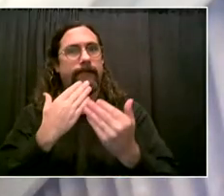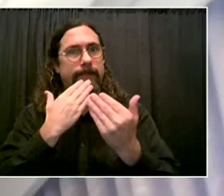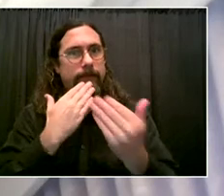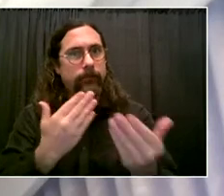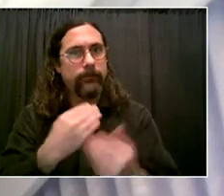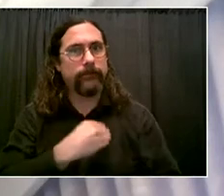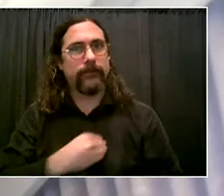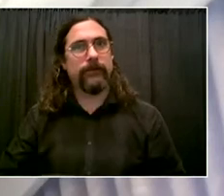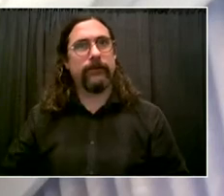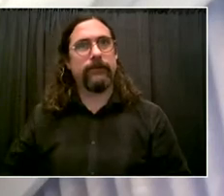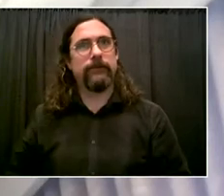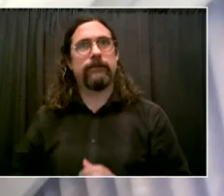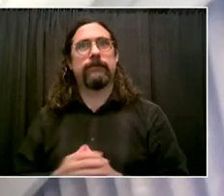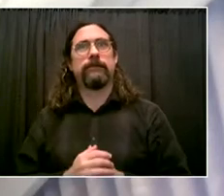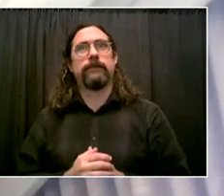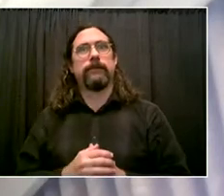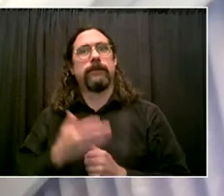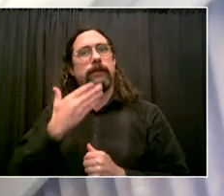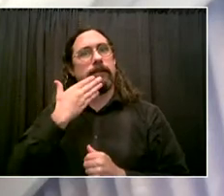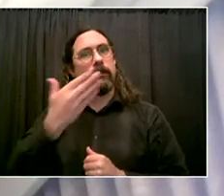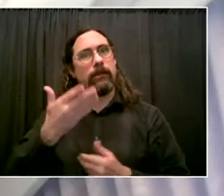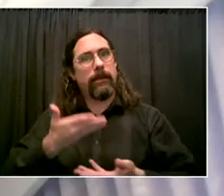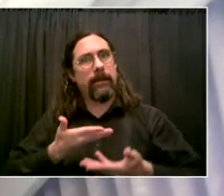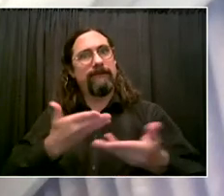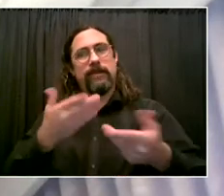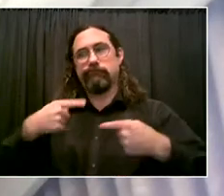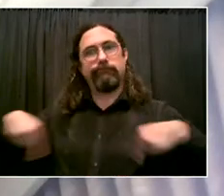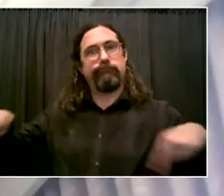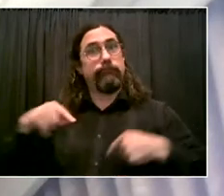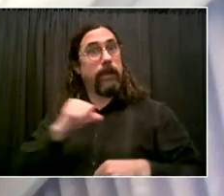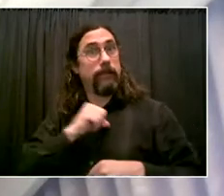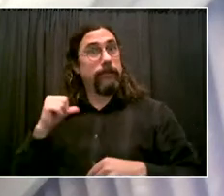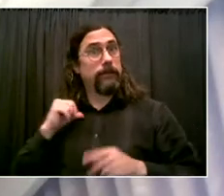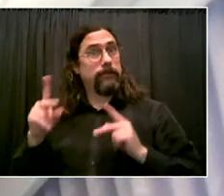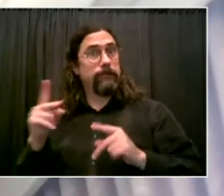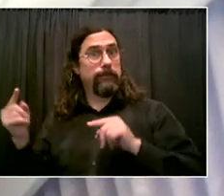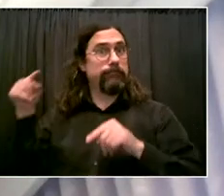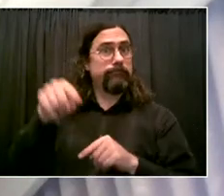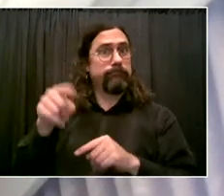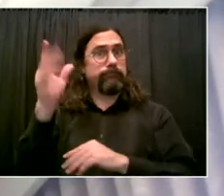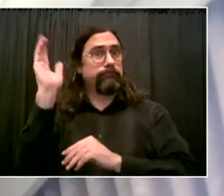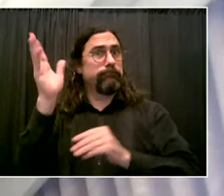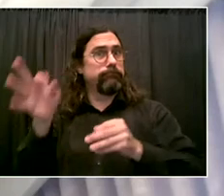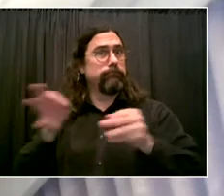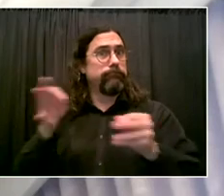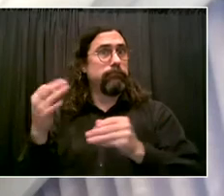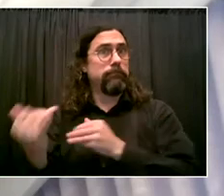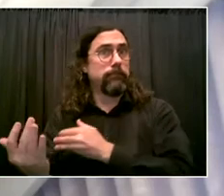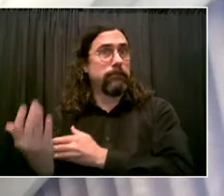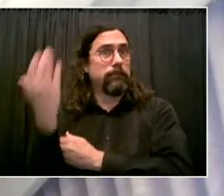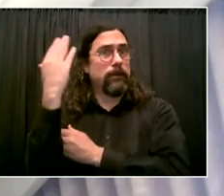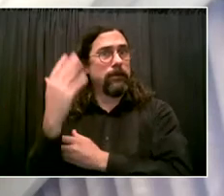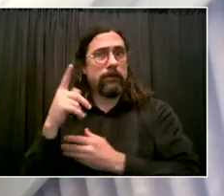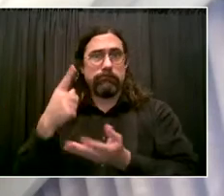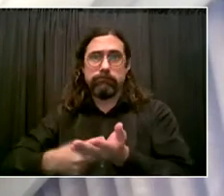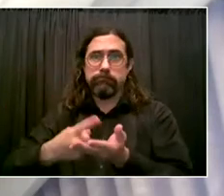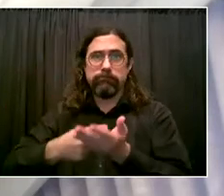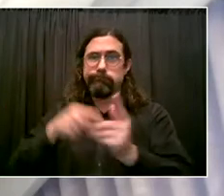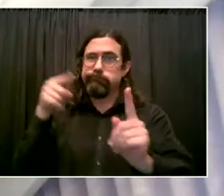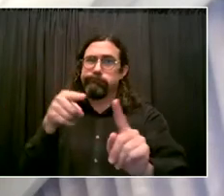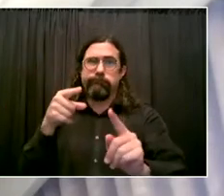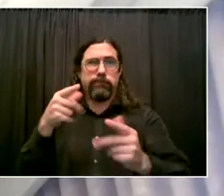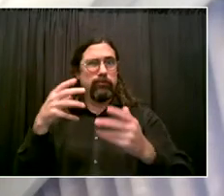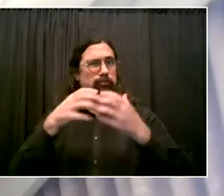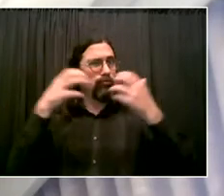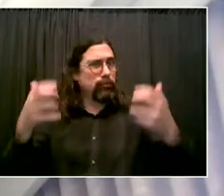recently to discuss this issue of gun violence. My heart bleeds for this family. And like you said, I've known way